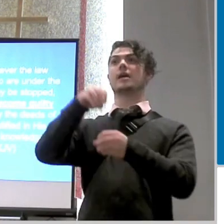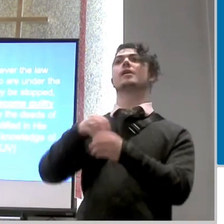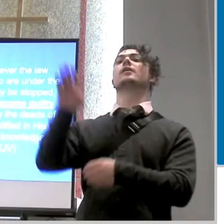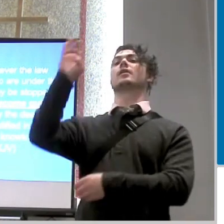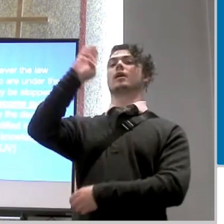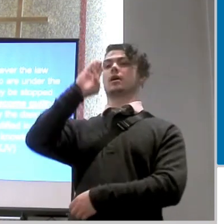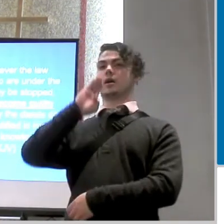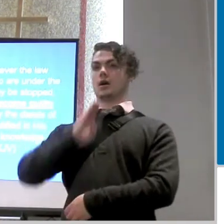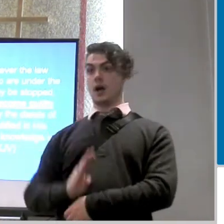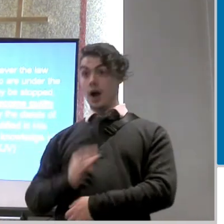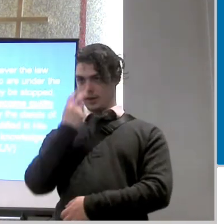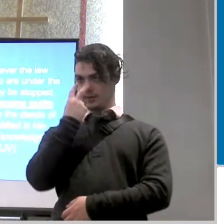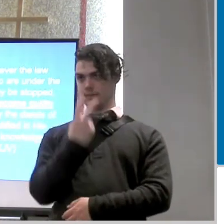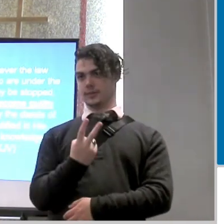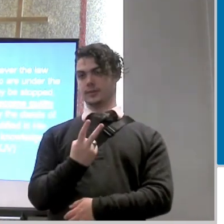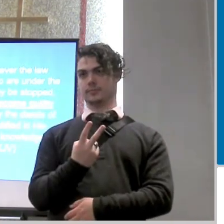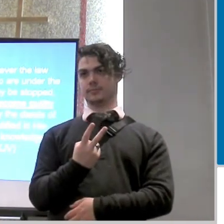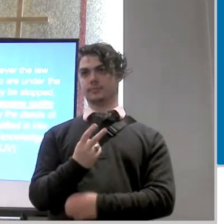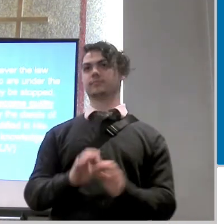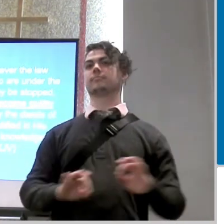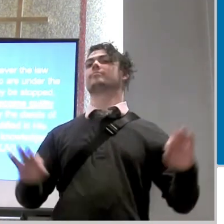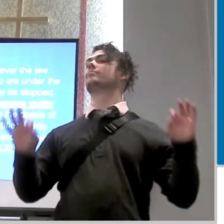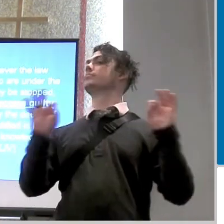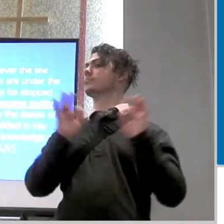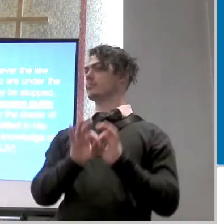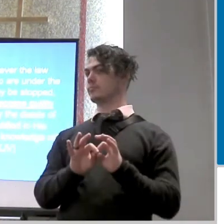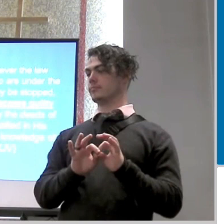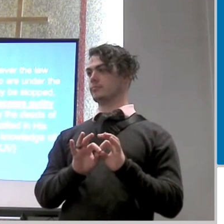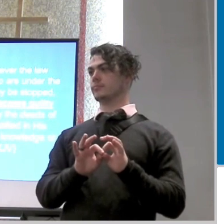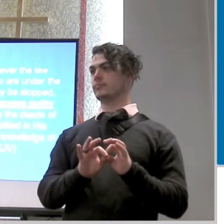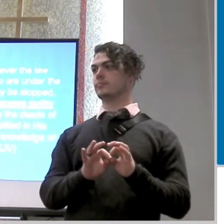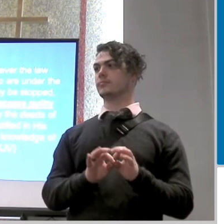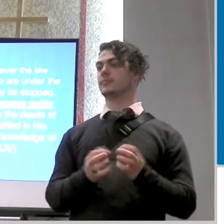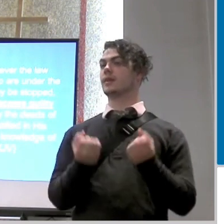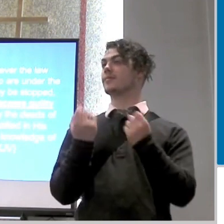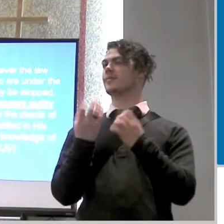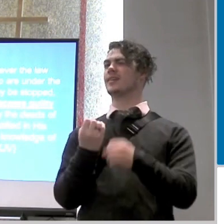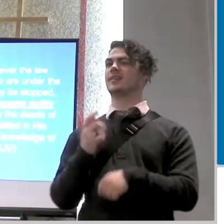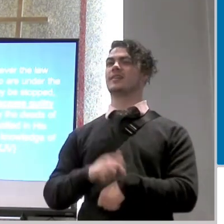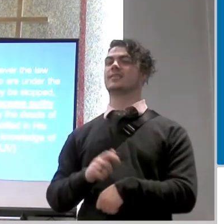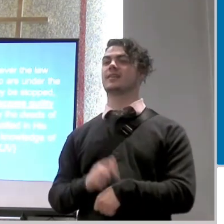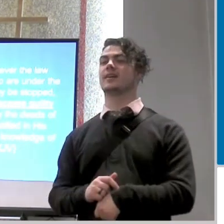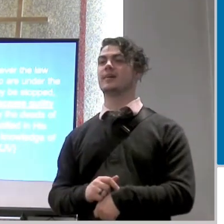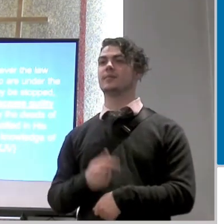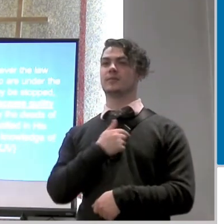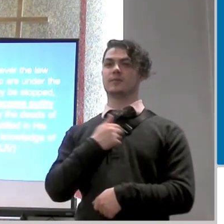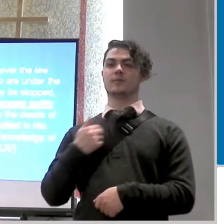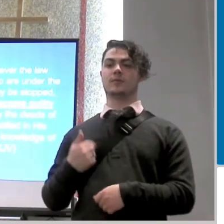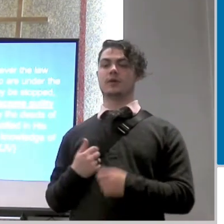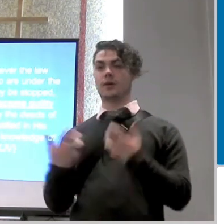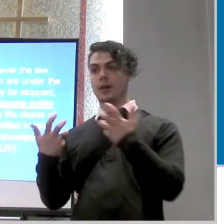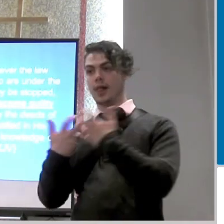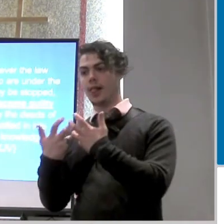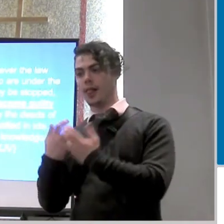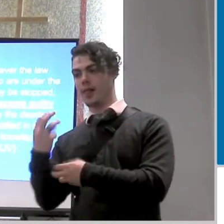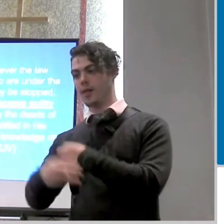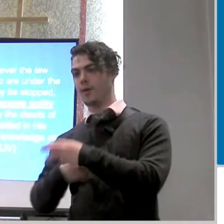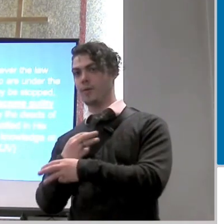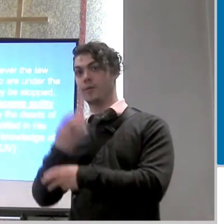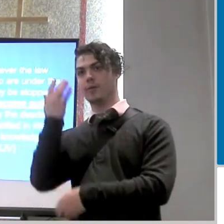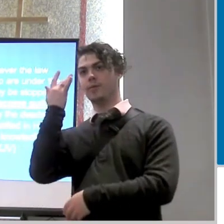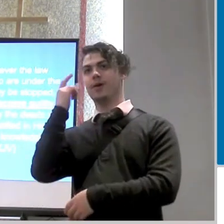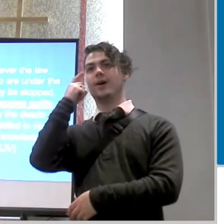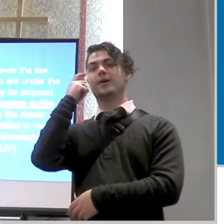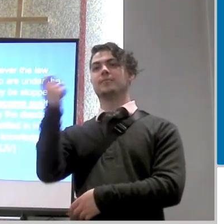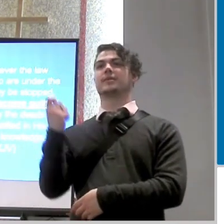very important a lot of times the reason why we float over to the shame part is because we are working with